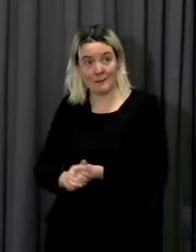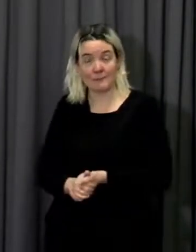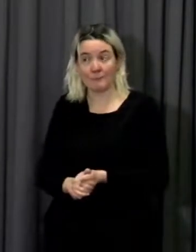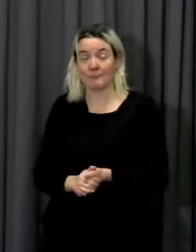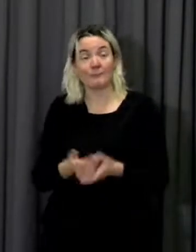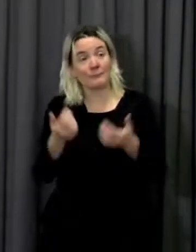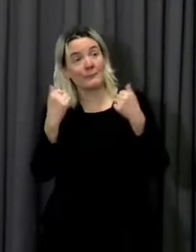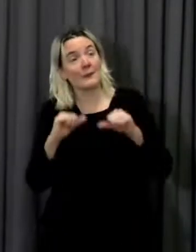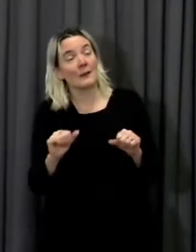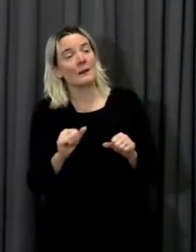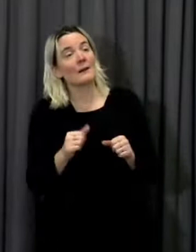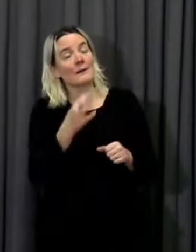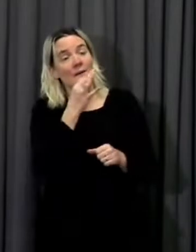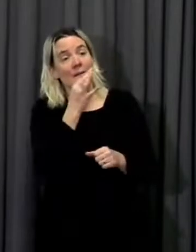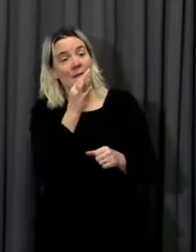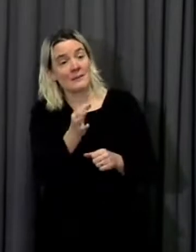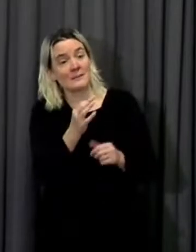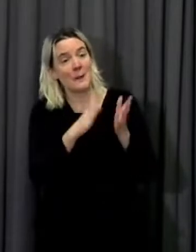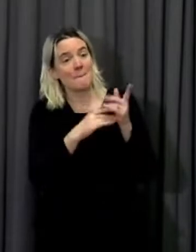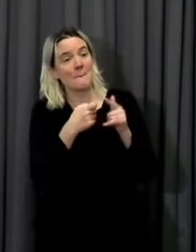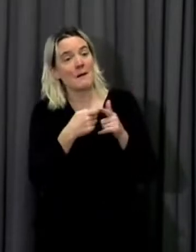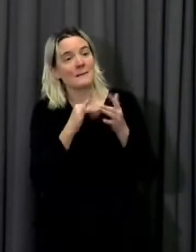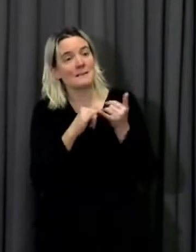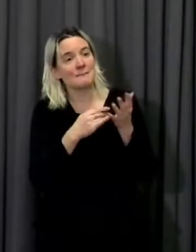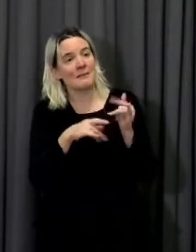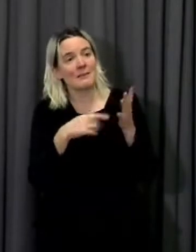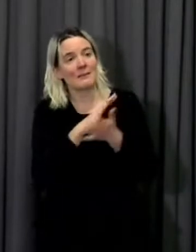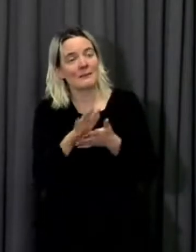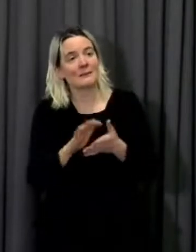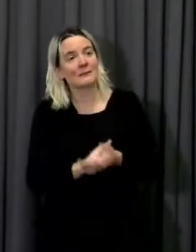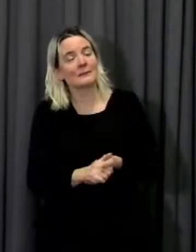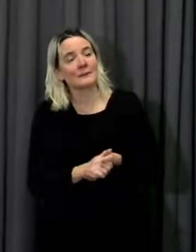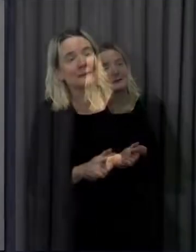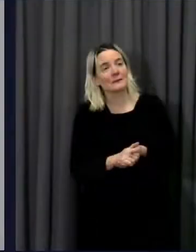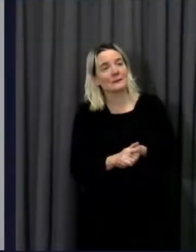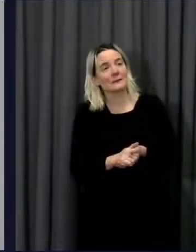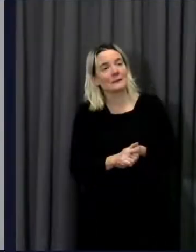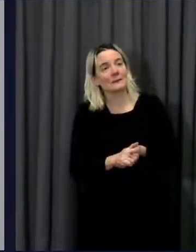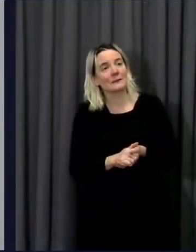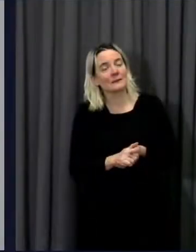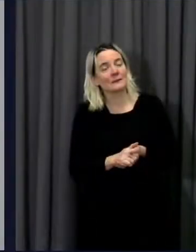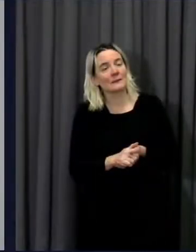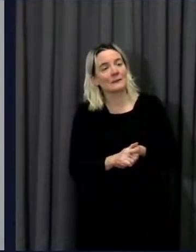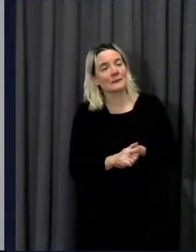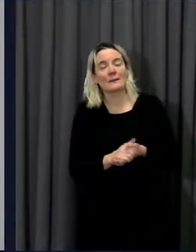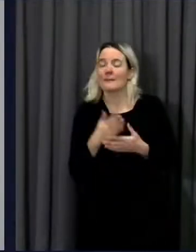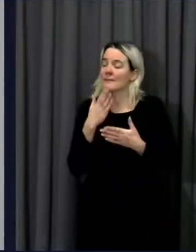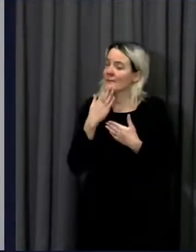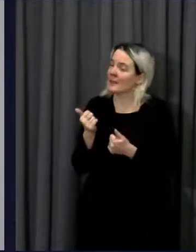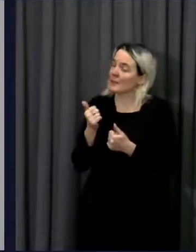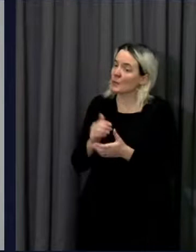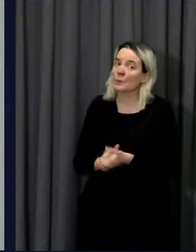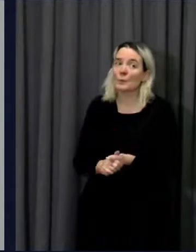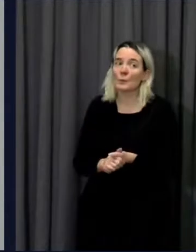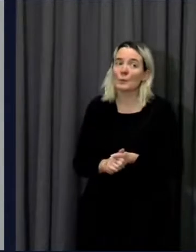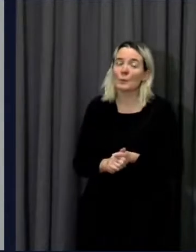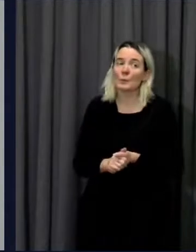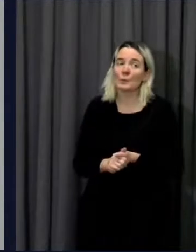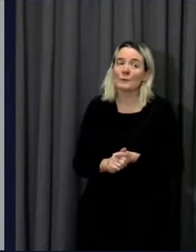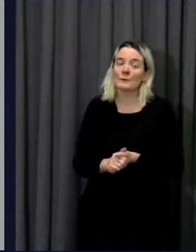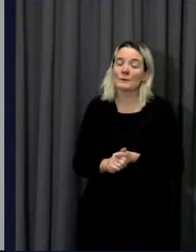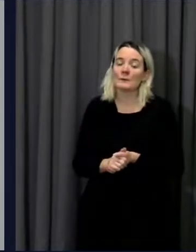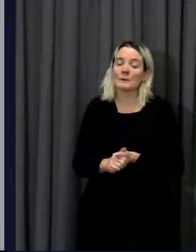Can I ask Mark Smith, Wales Online, please? Thank you very much indeed, Minister. Firstly, with coronavirus